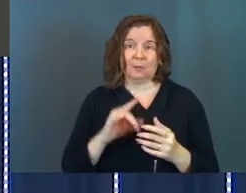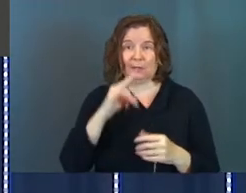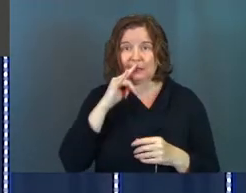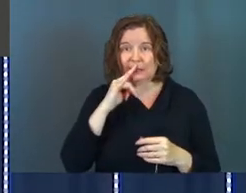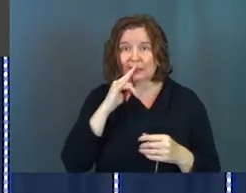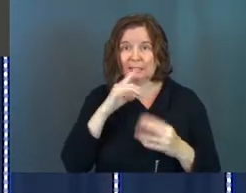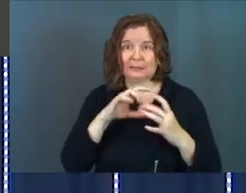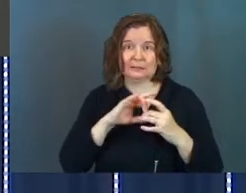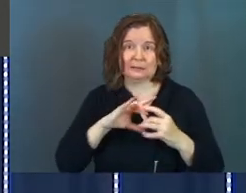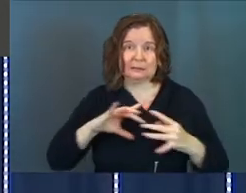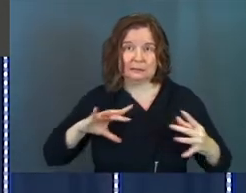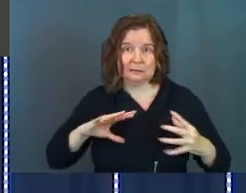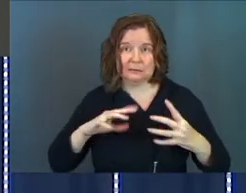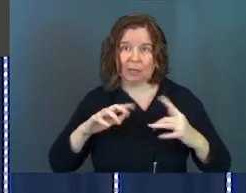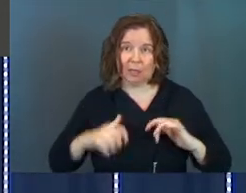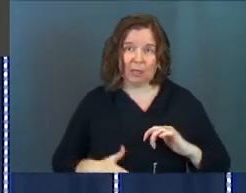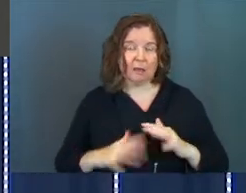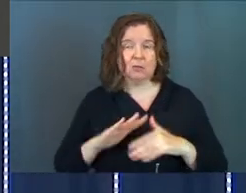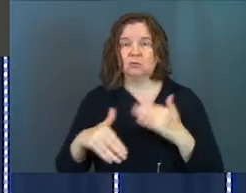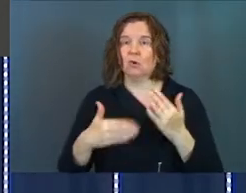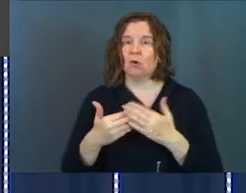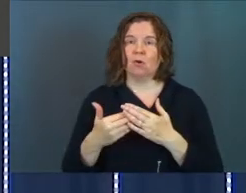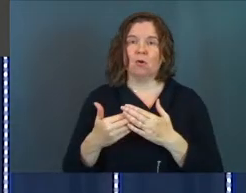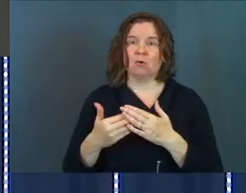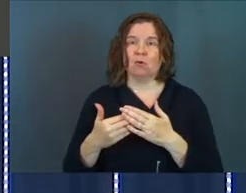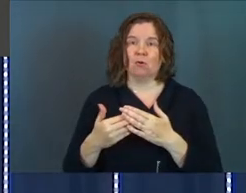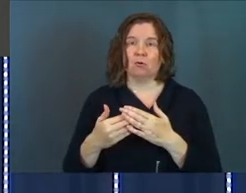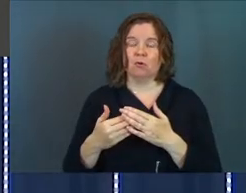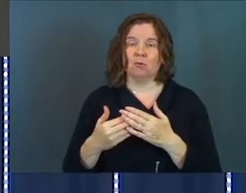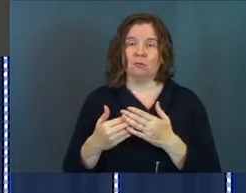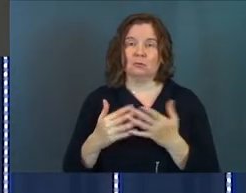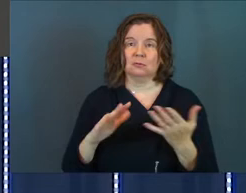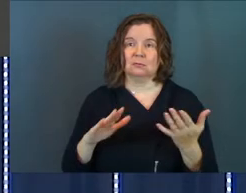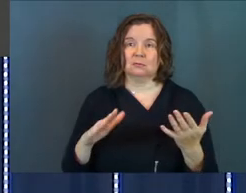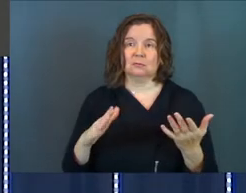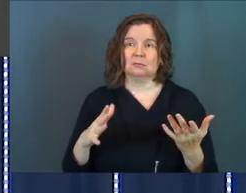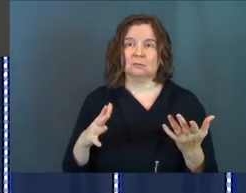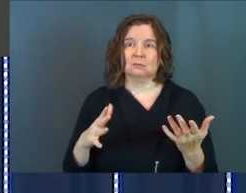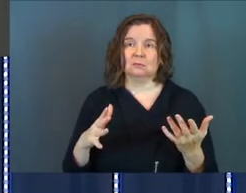with their kids is dying. It's all, it's all.